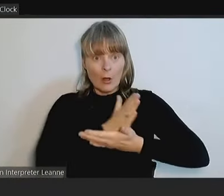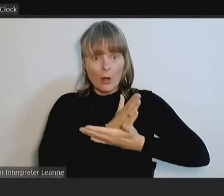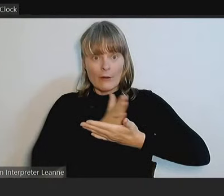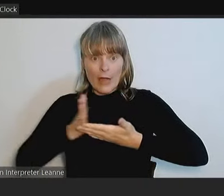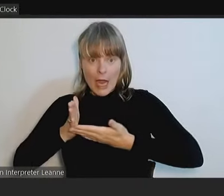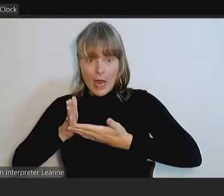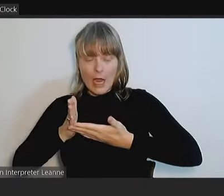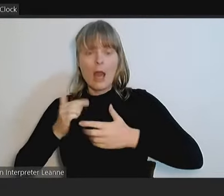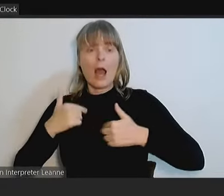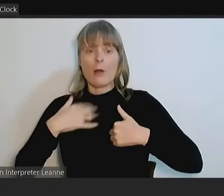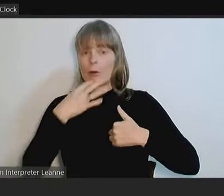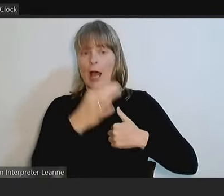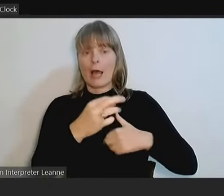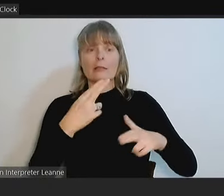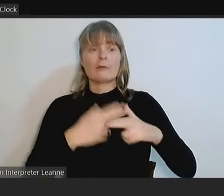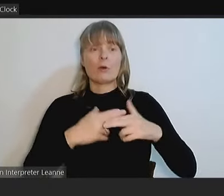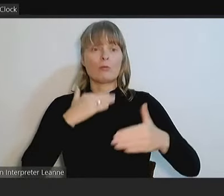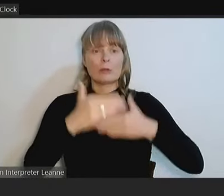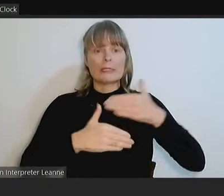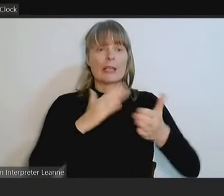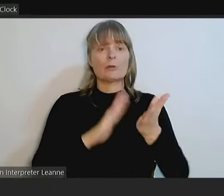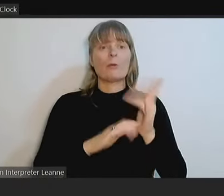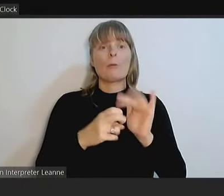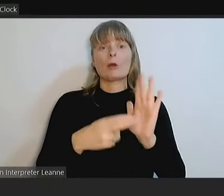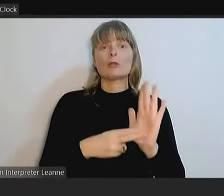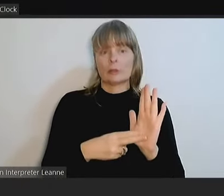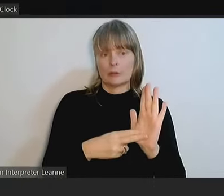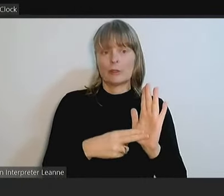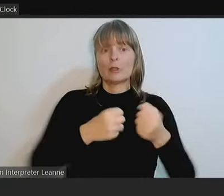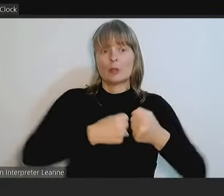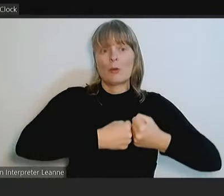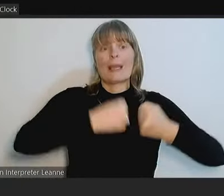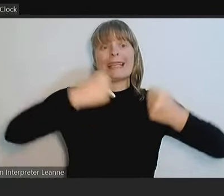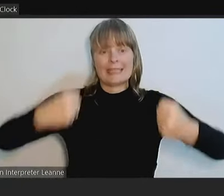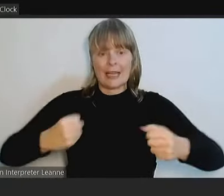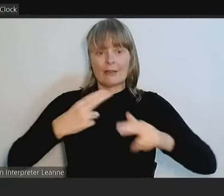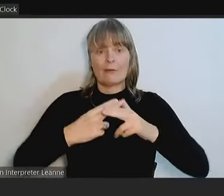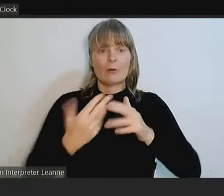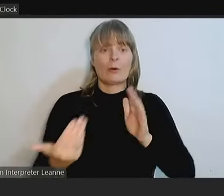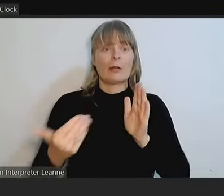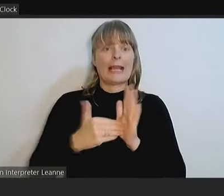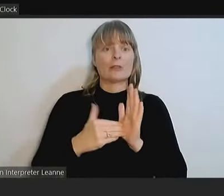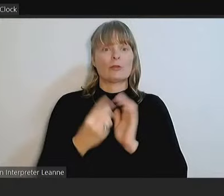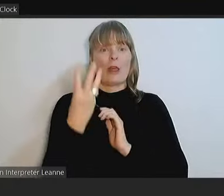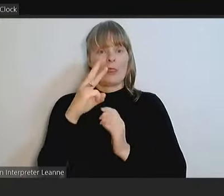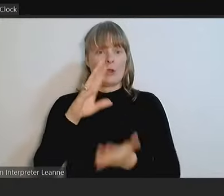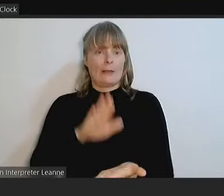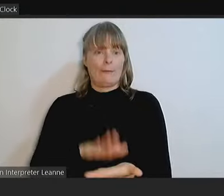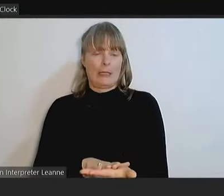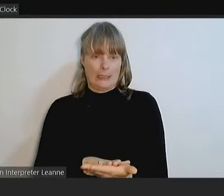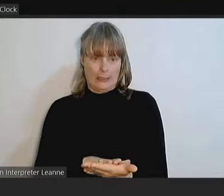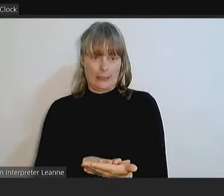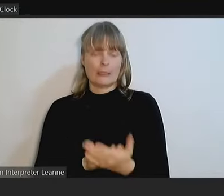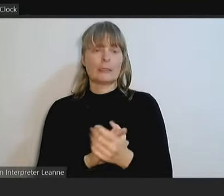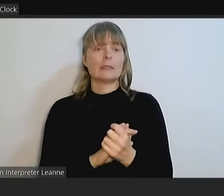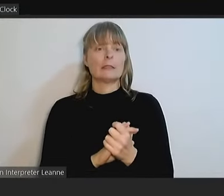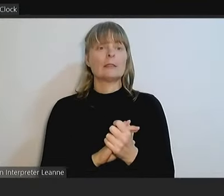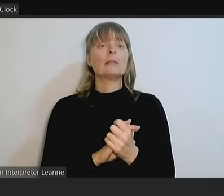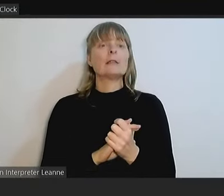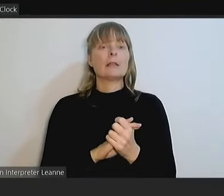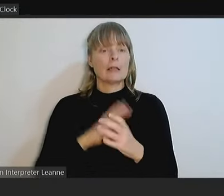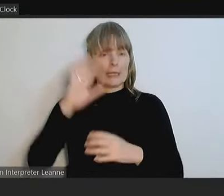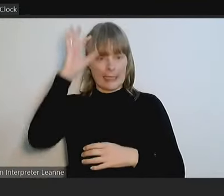procedural motion to extend question time for another 30 minutes. In line with Council's governance rules,